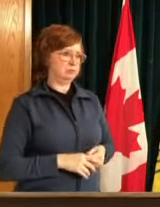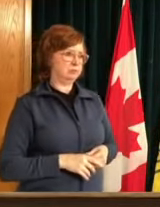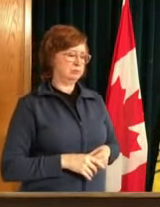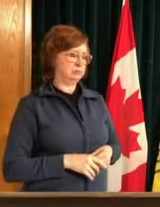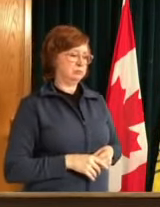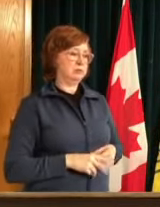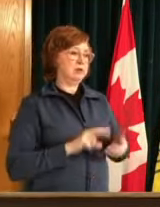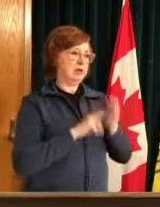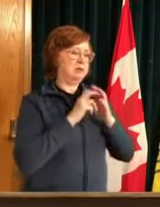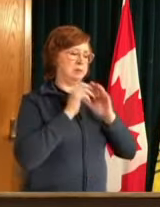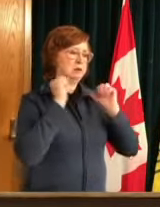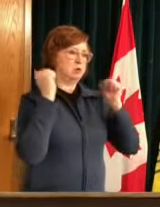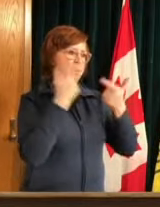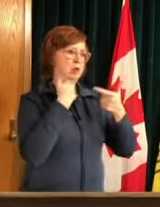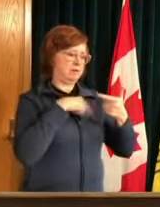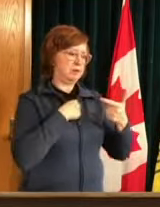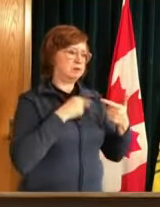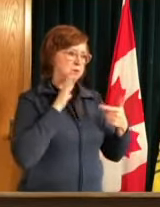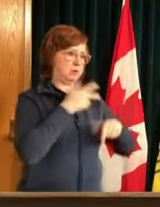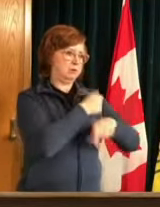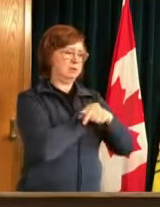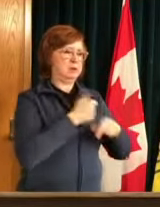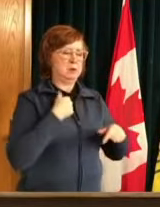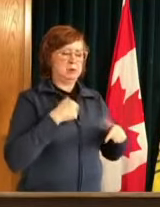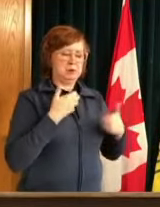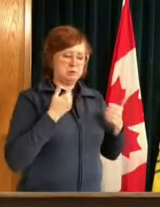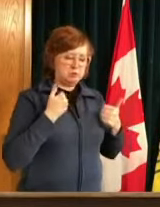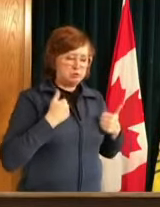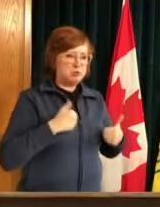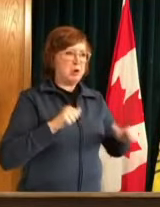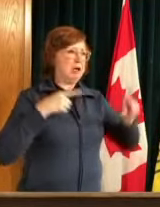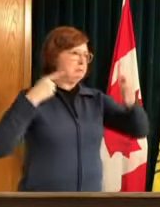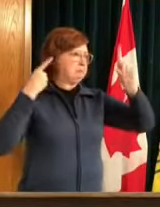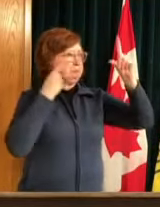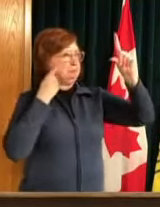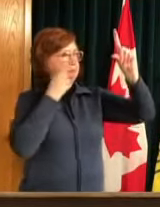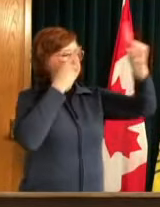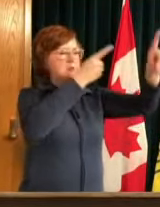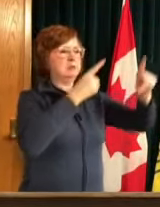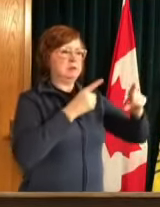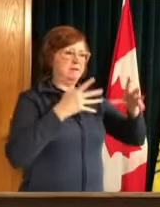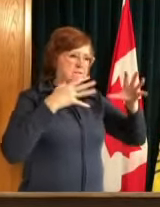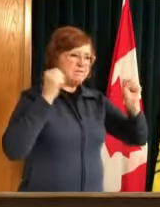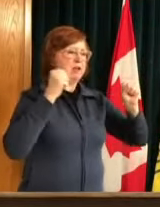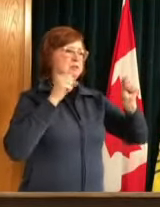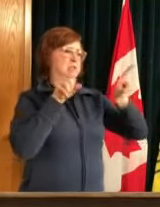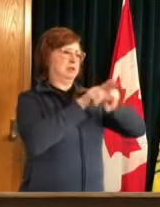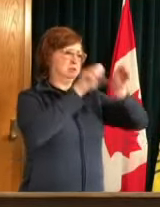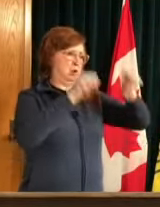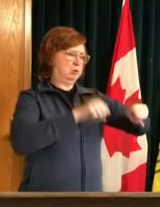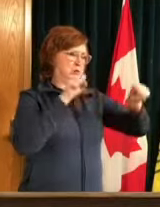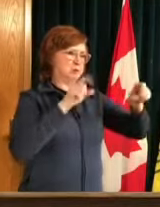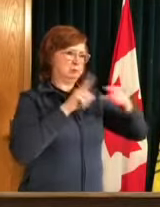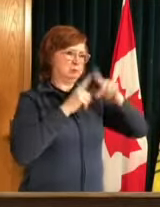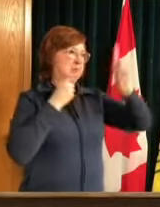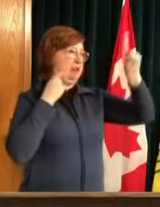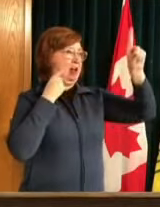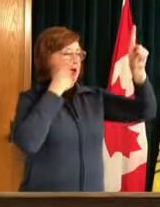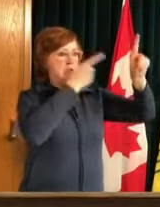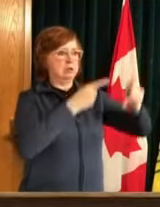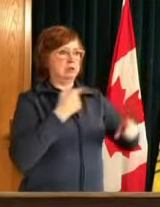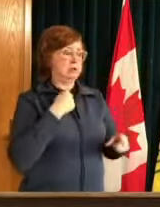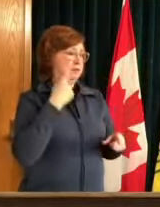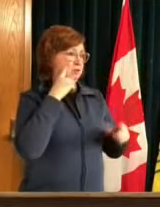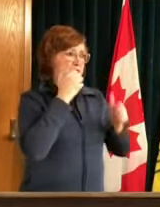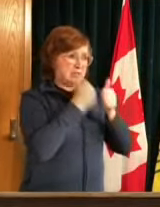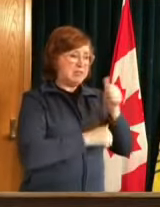everyone in the province and it's our hope to get there as quickly and as soon as possible so that everyone in this uh in this particular setting and everyone else in